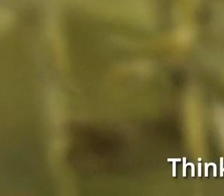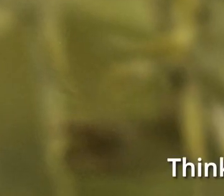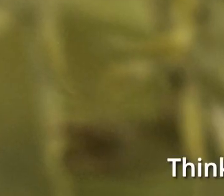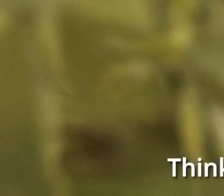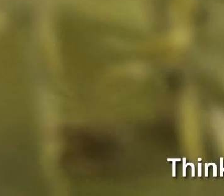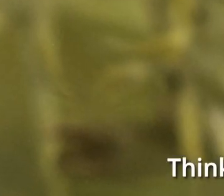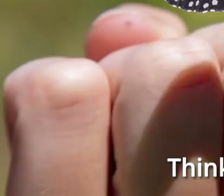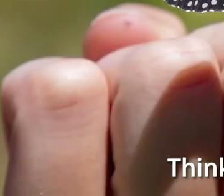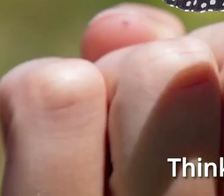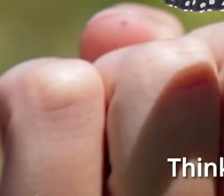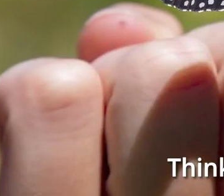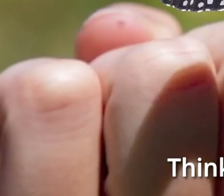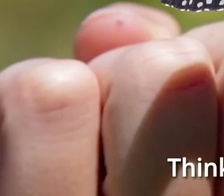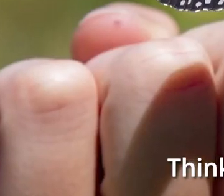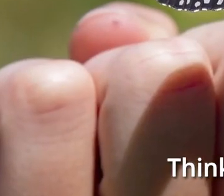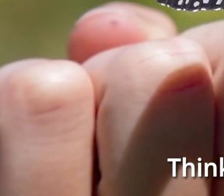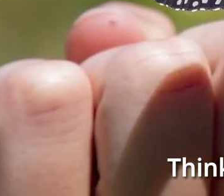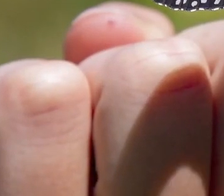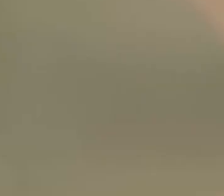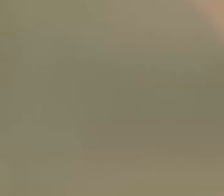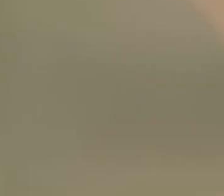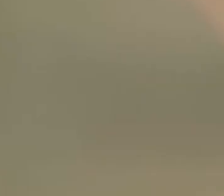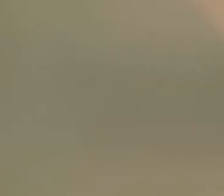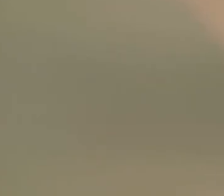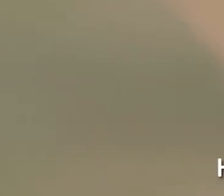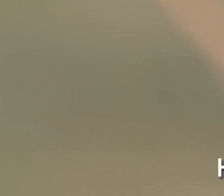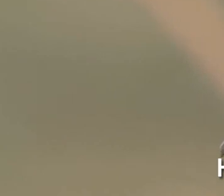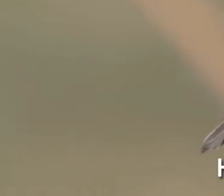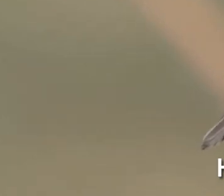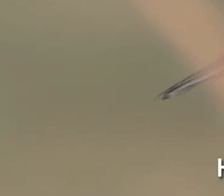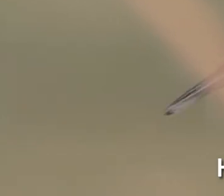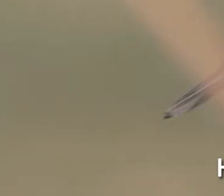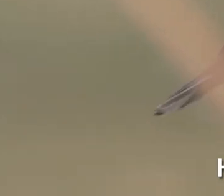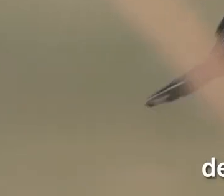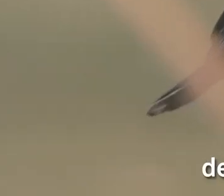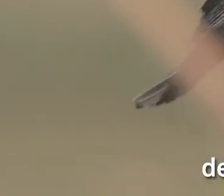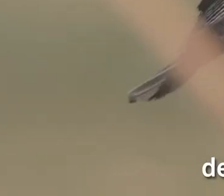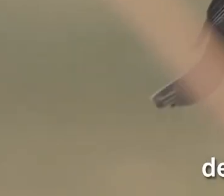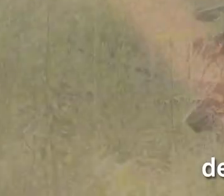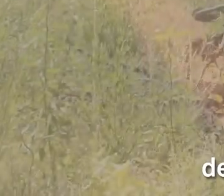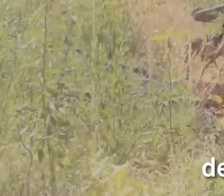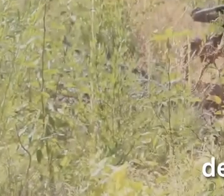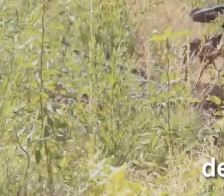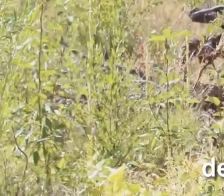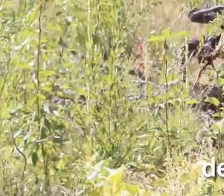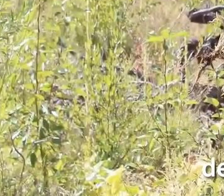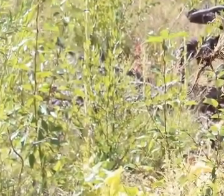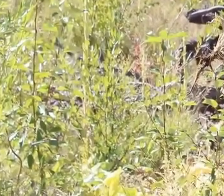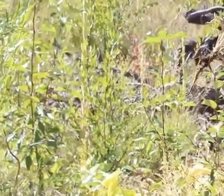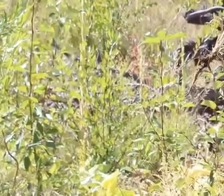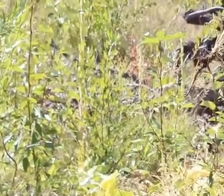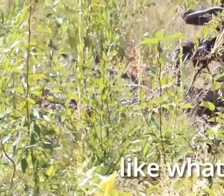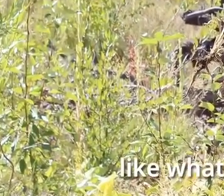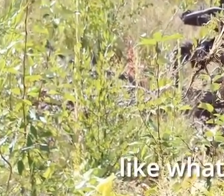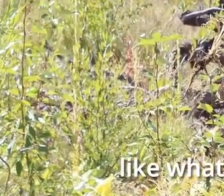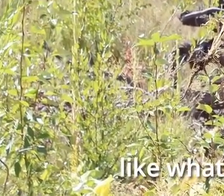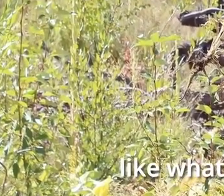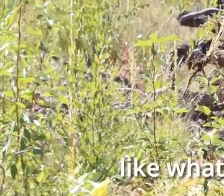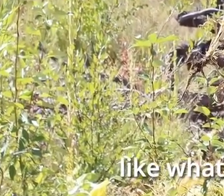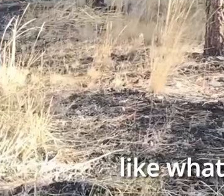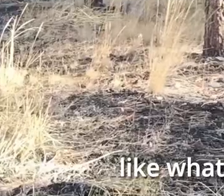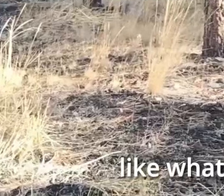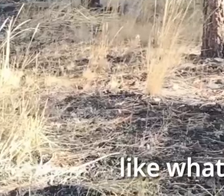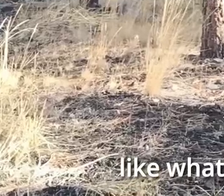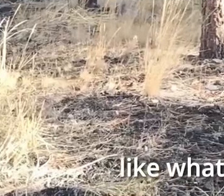Think bees, monarchs, and birds. How we wage the battle depends on lots of factors, like what